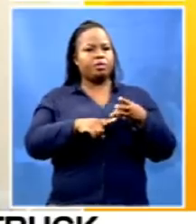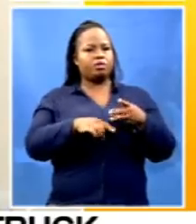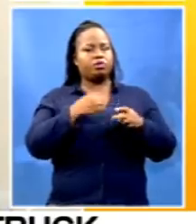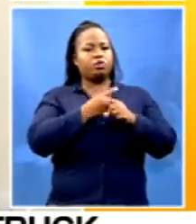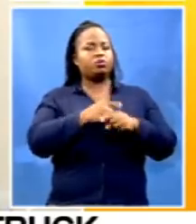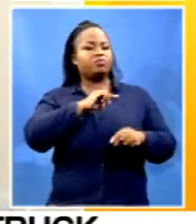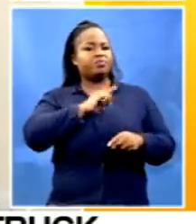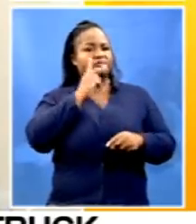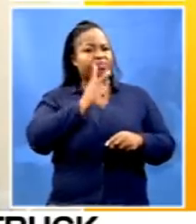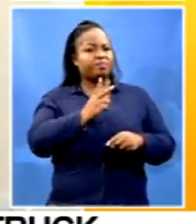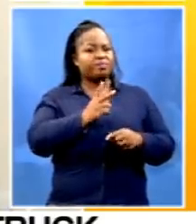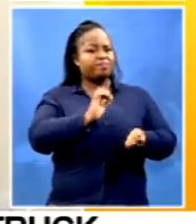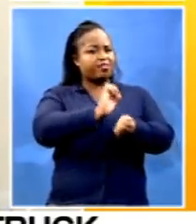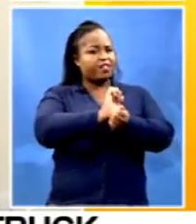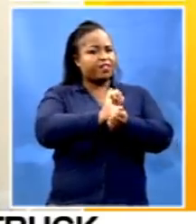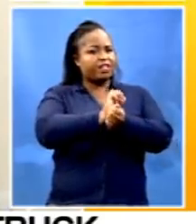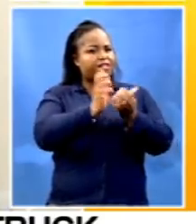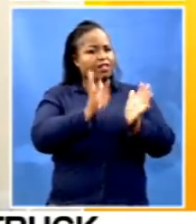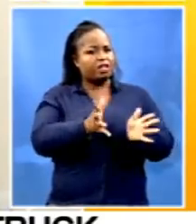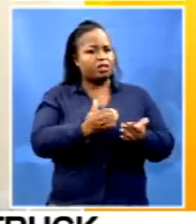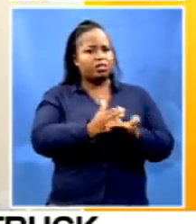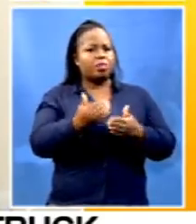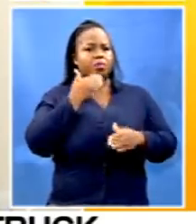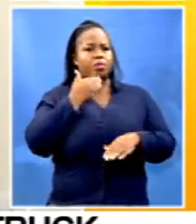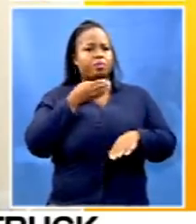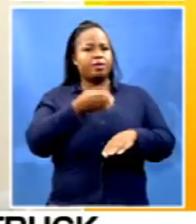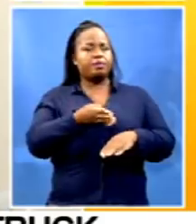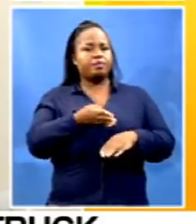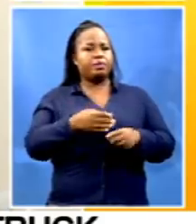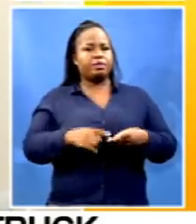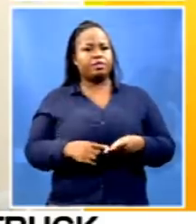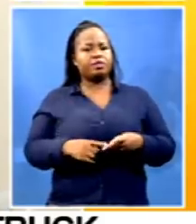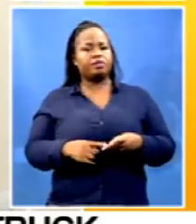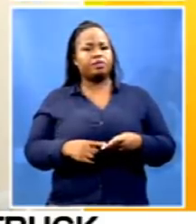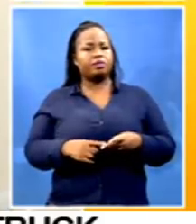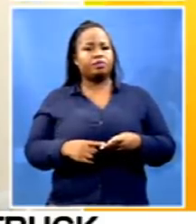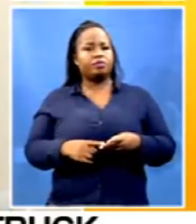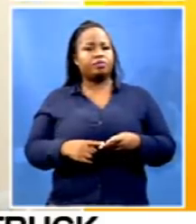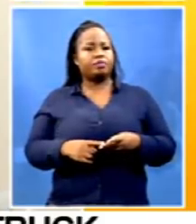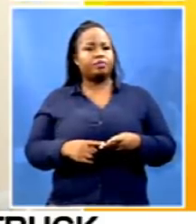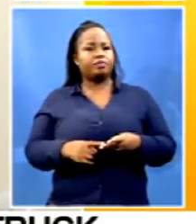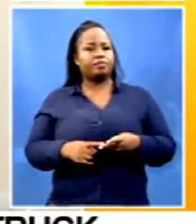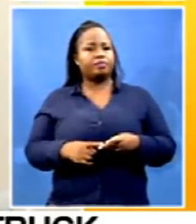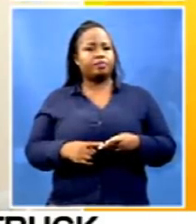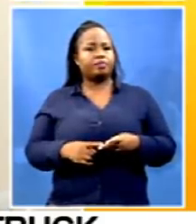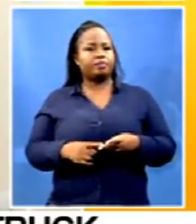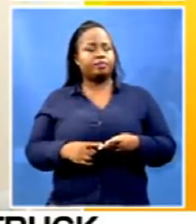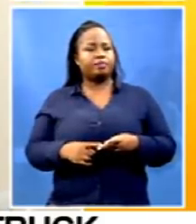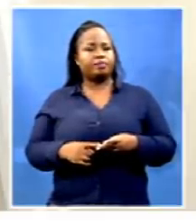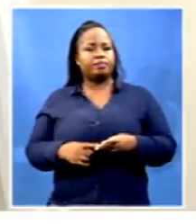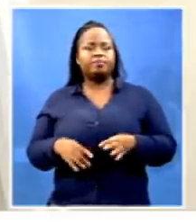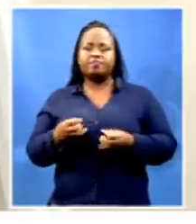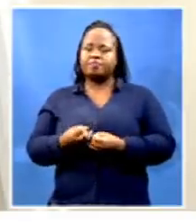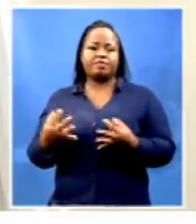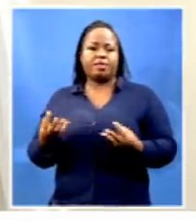anyone been arrested for contravening the regulation, the laws during this time? A lot of